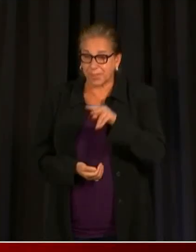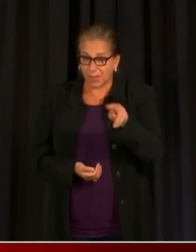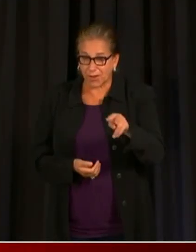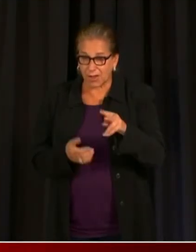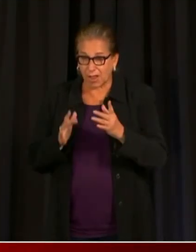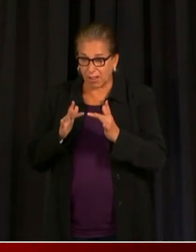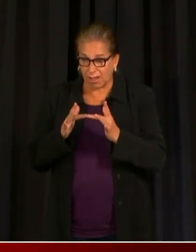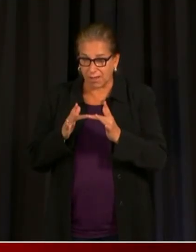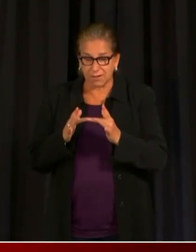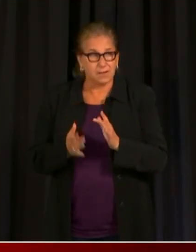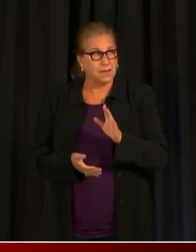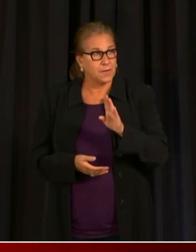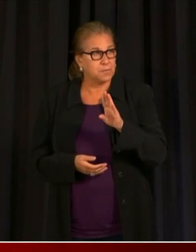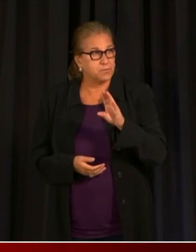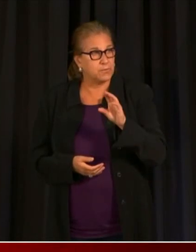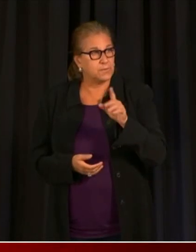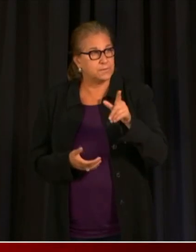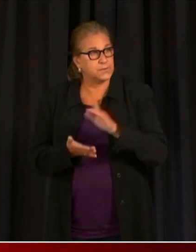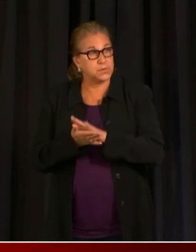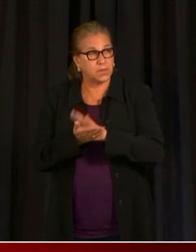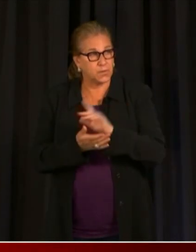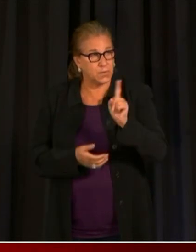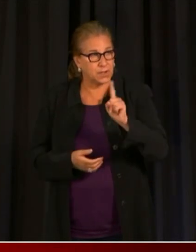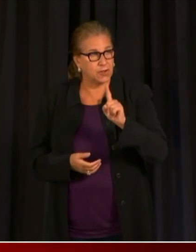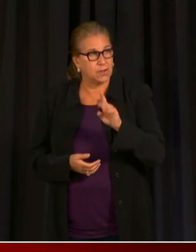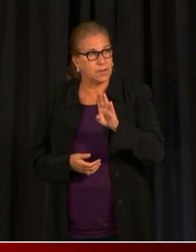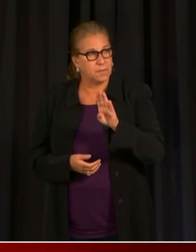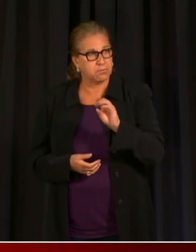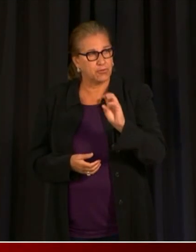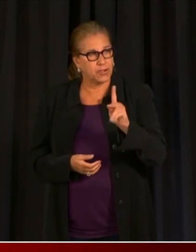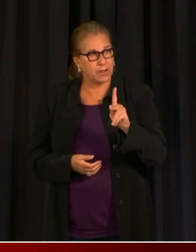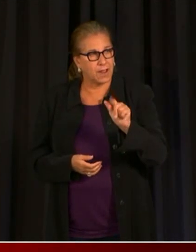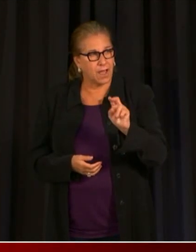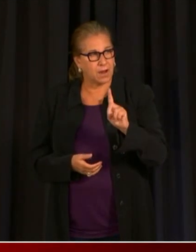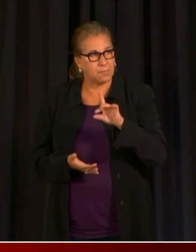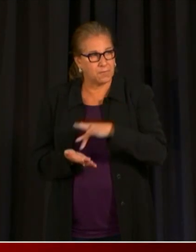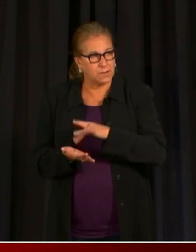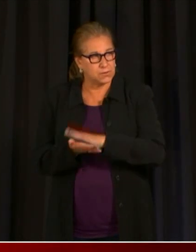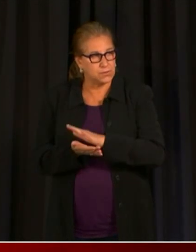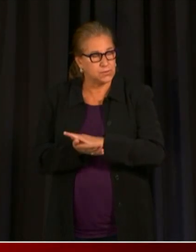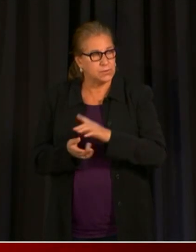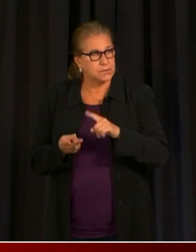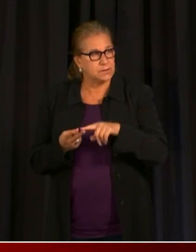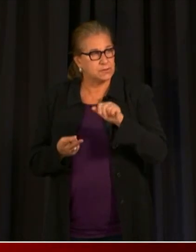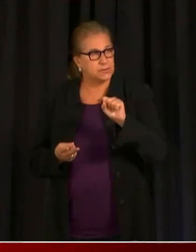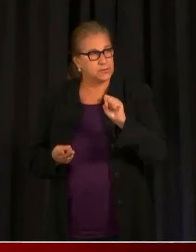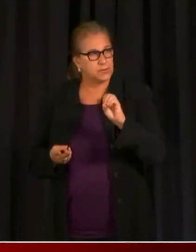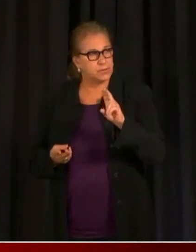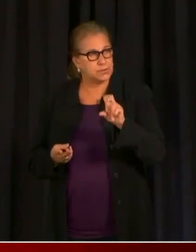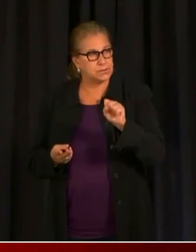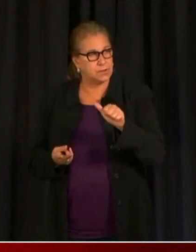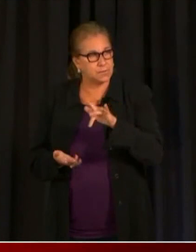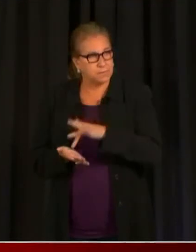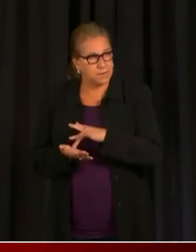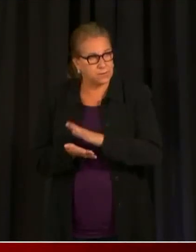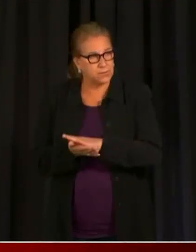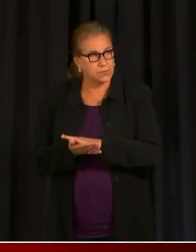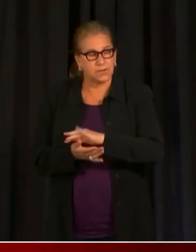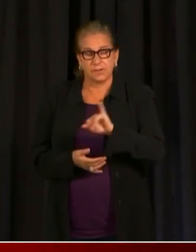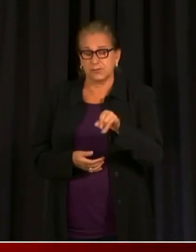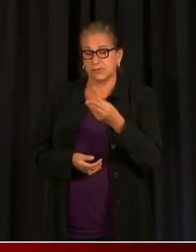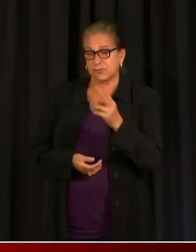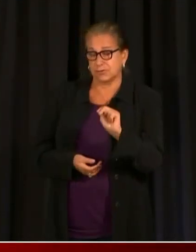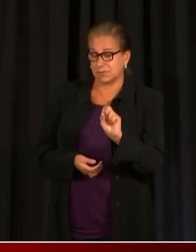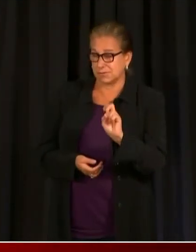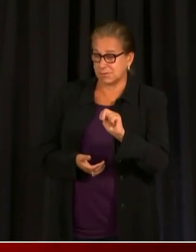and Johnson Middle School, these DCPS schools will open to walk-in vaccinations for all DC